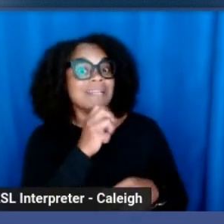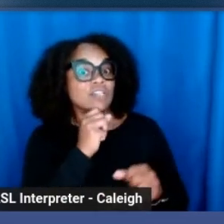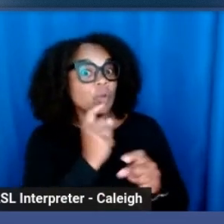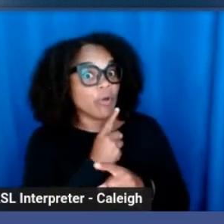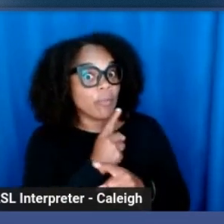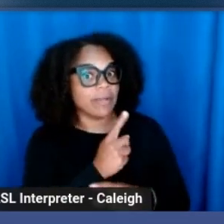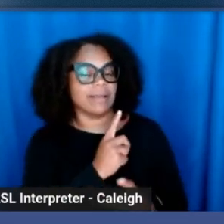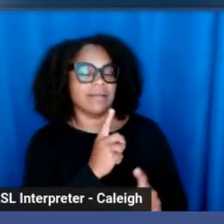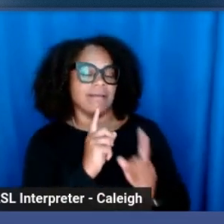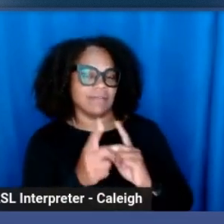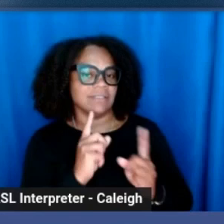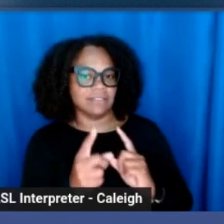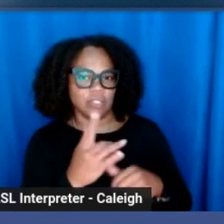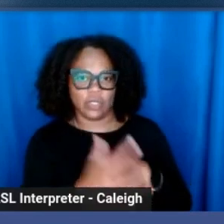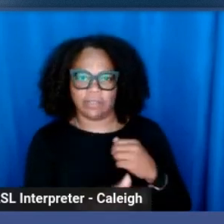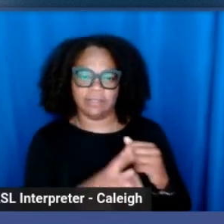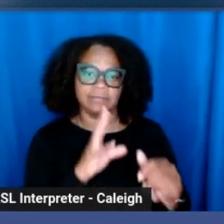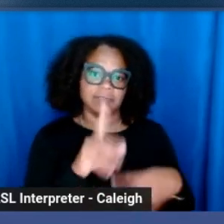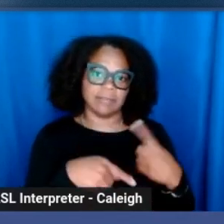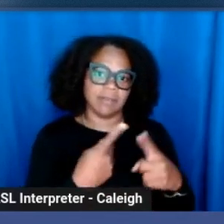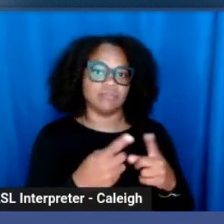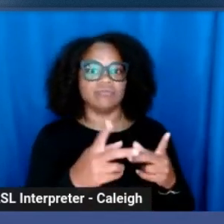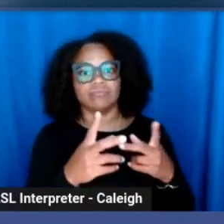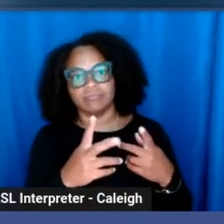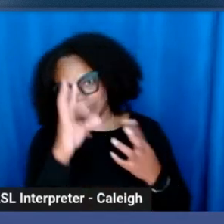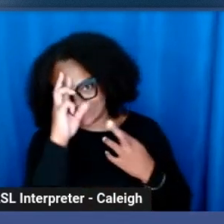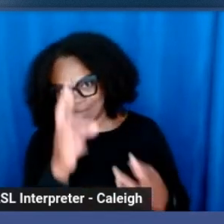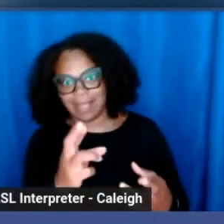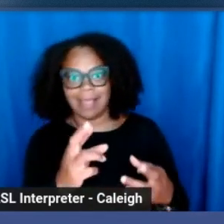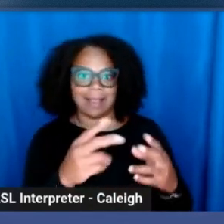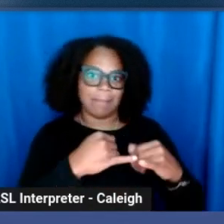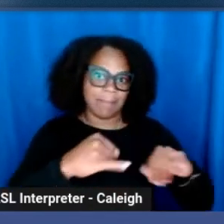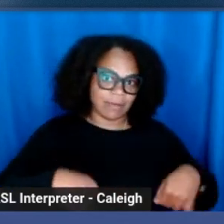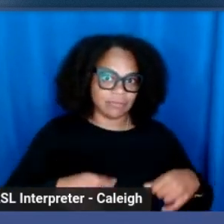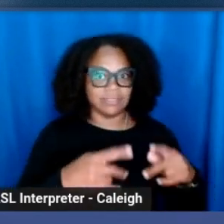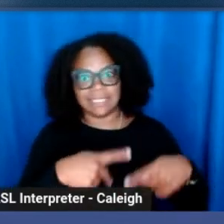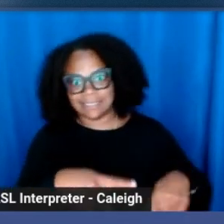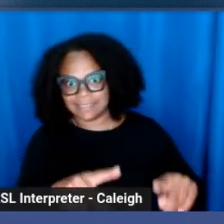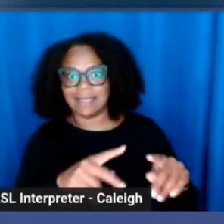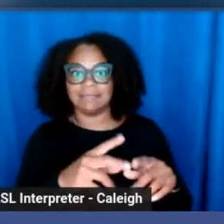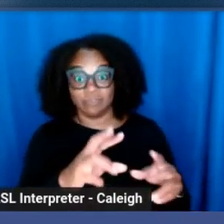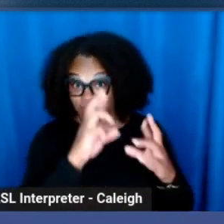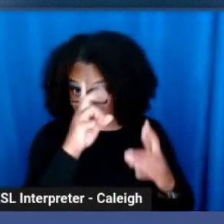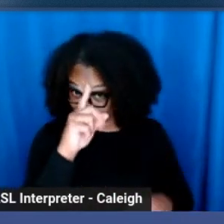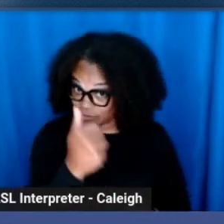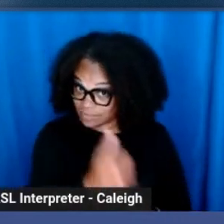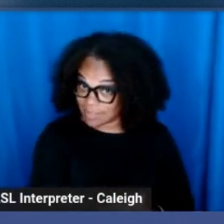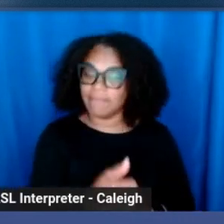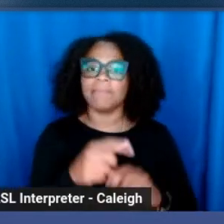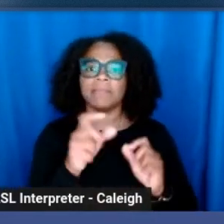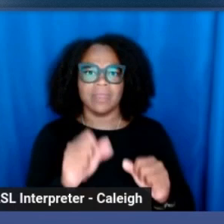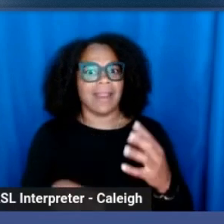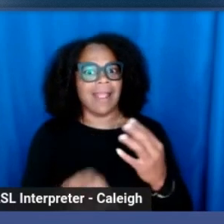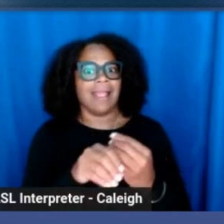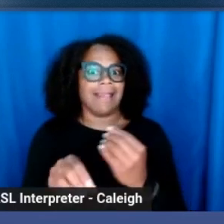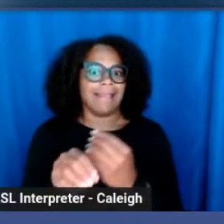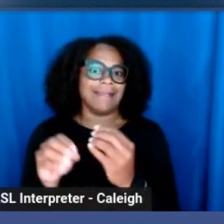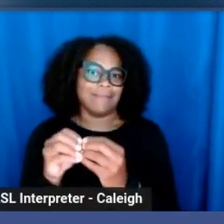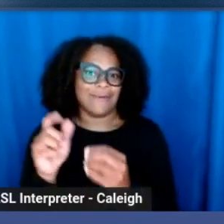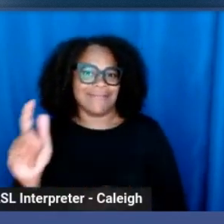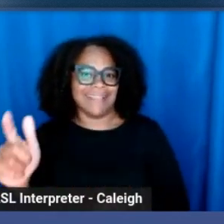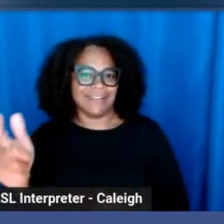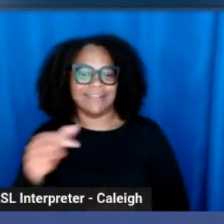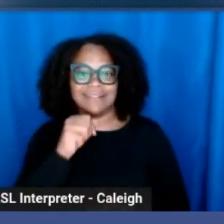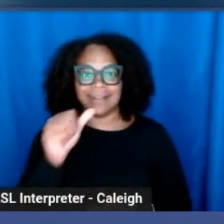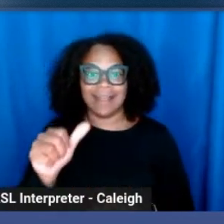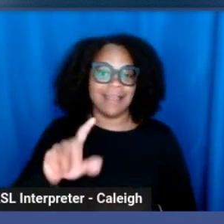consent and boundaries and respect for yourself. And then this way you can just build on that as they're getting older. You're not just all of a